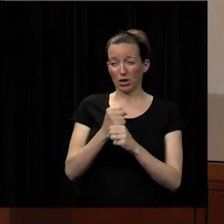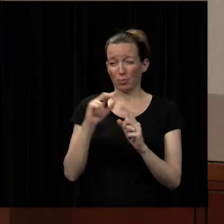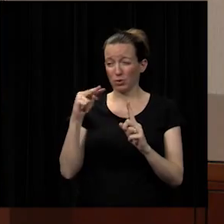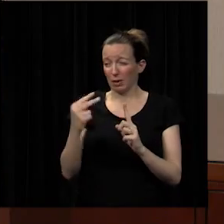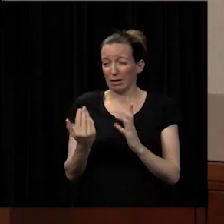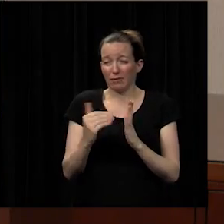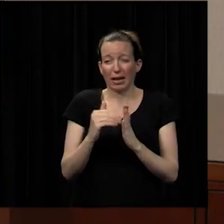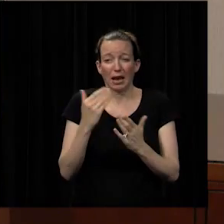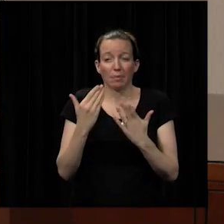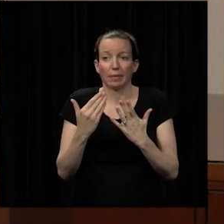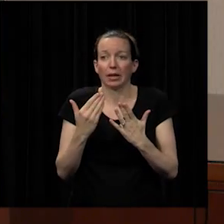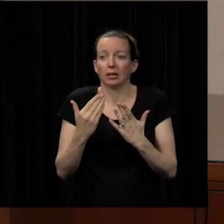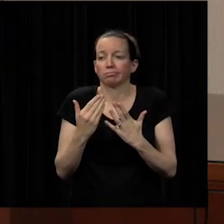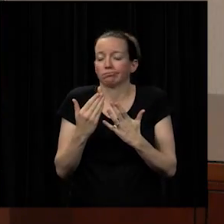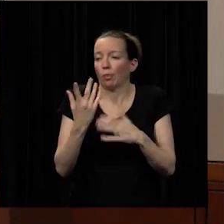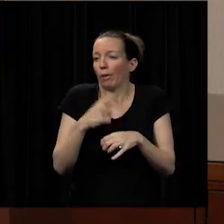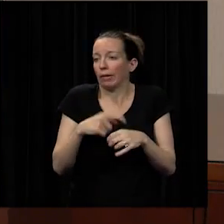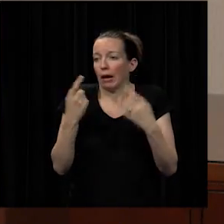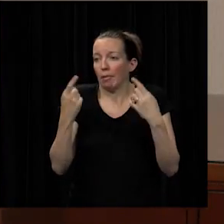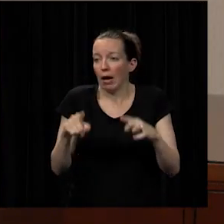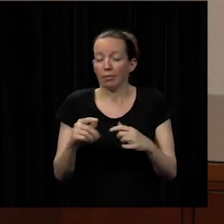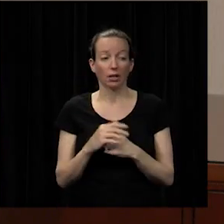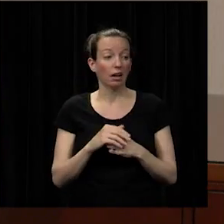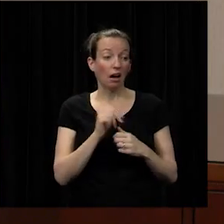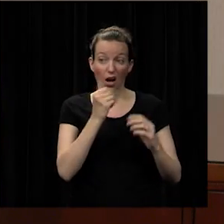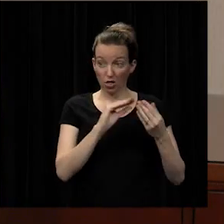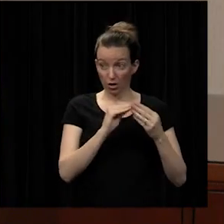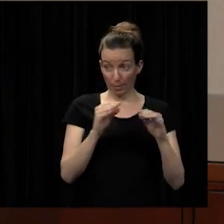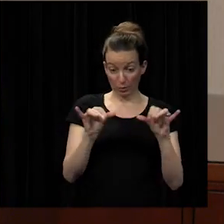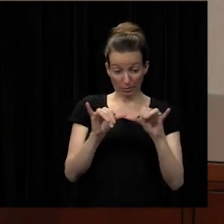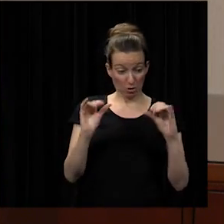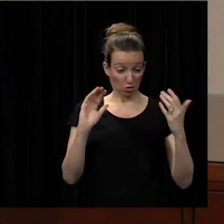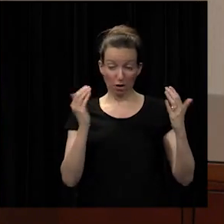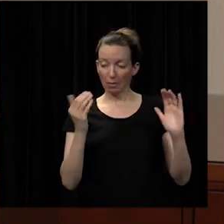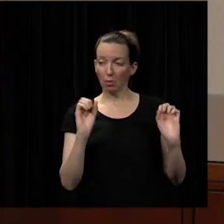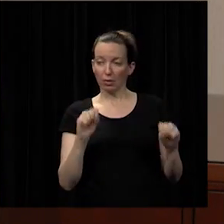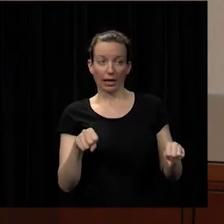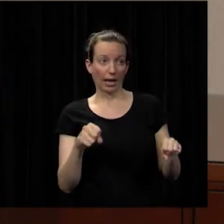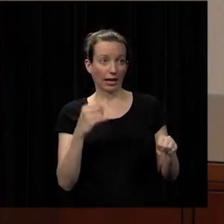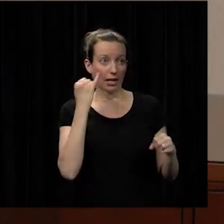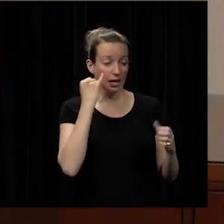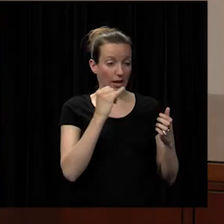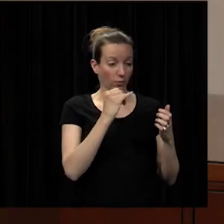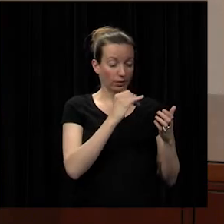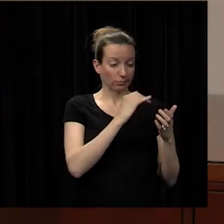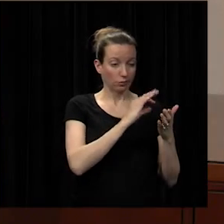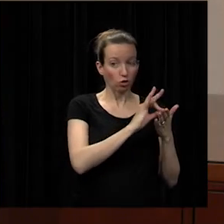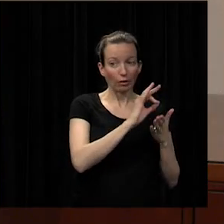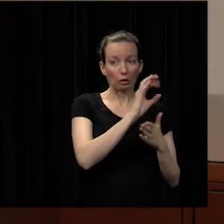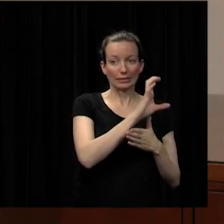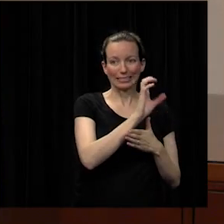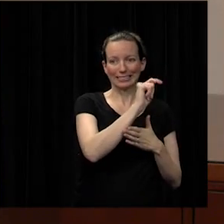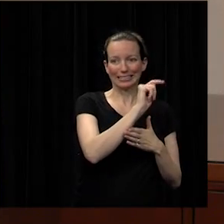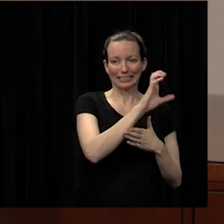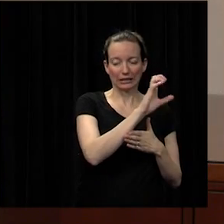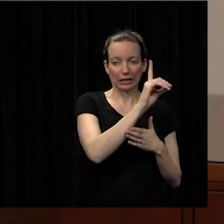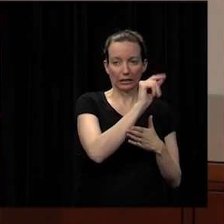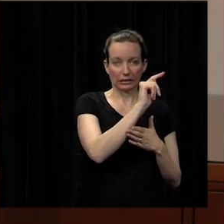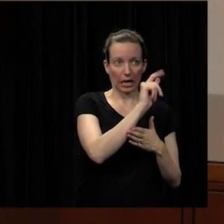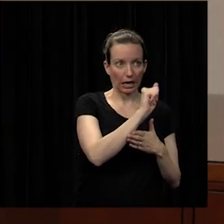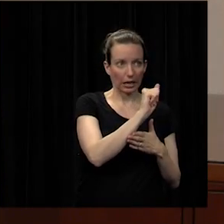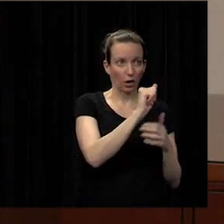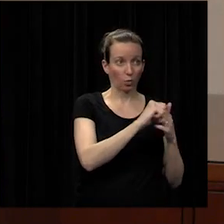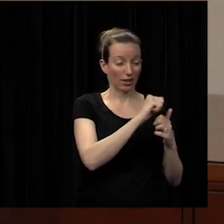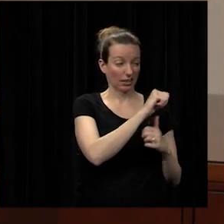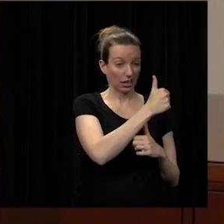we have some other measures to look at to compare it to so if we track like our ctc data that would have our 10th and